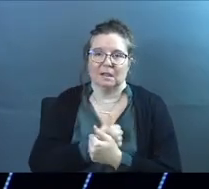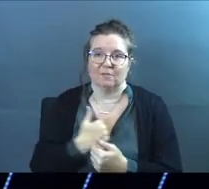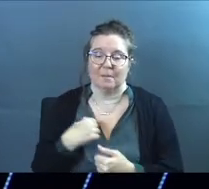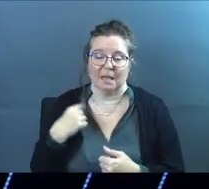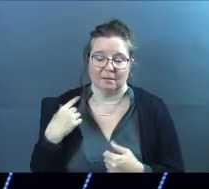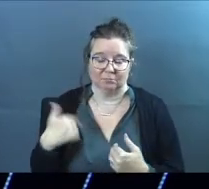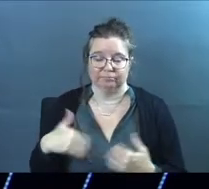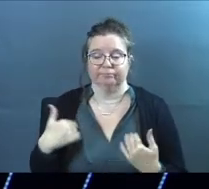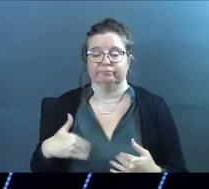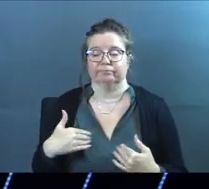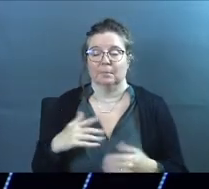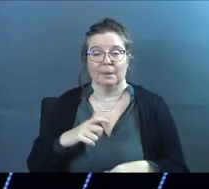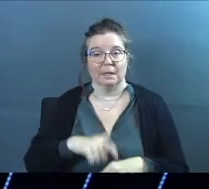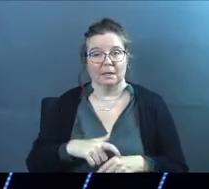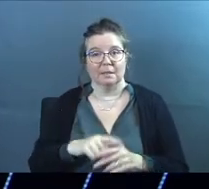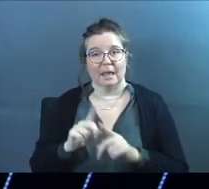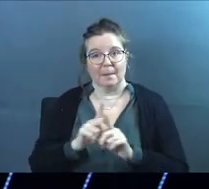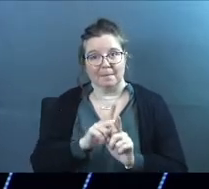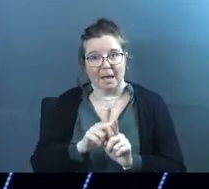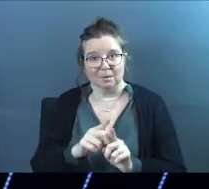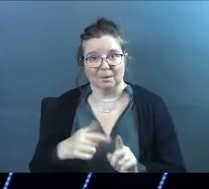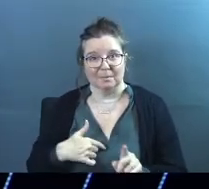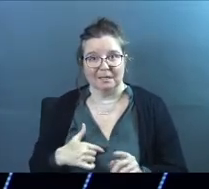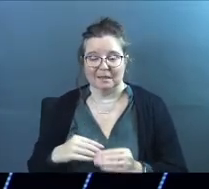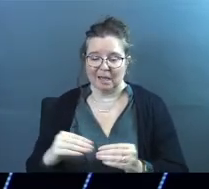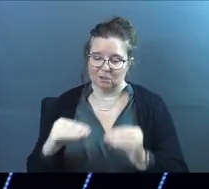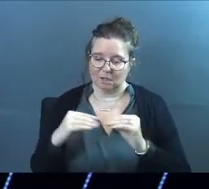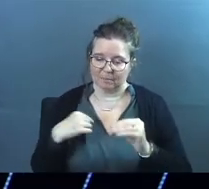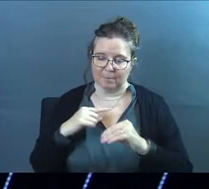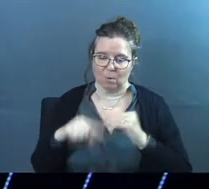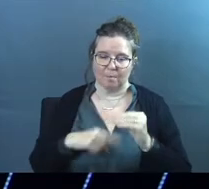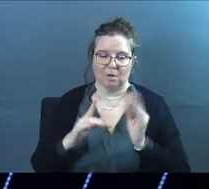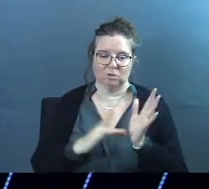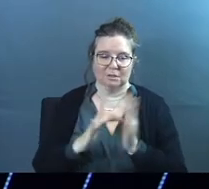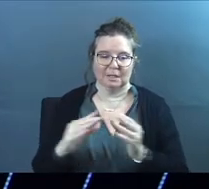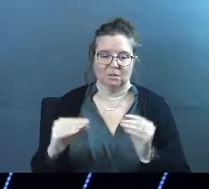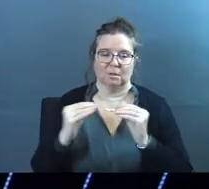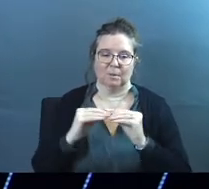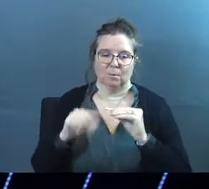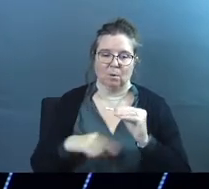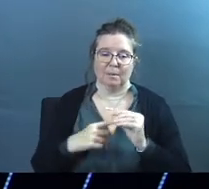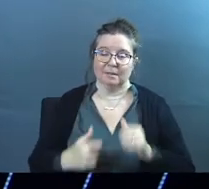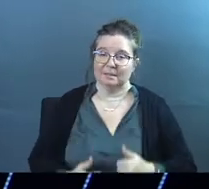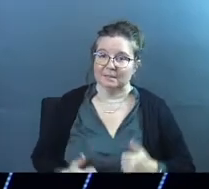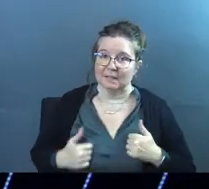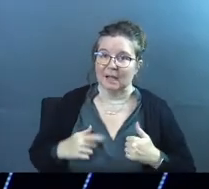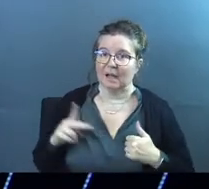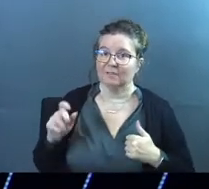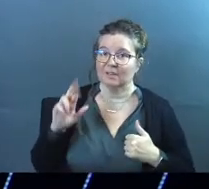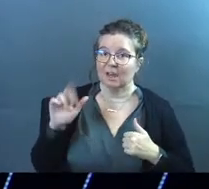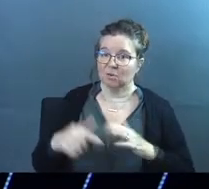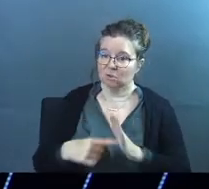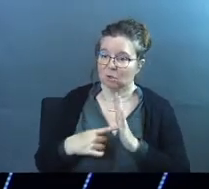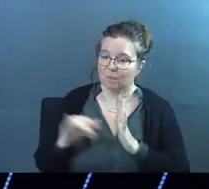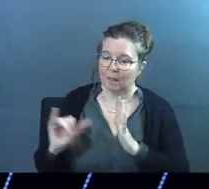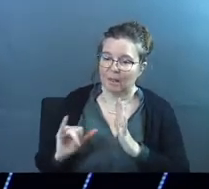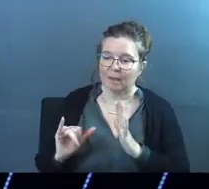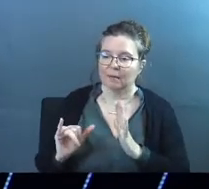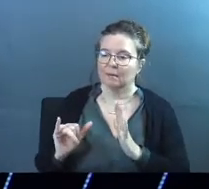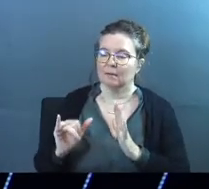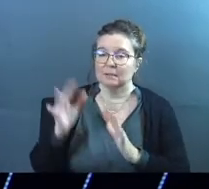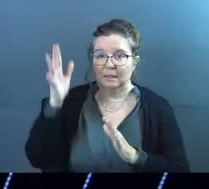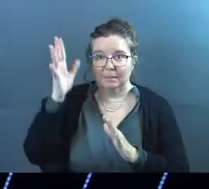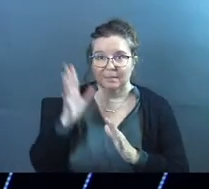on me like crazy. But in that whole season, they mentored me, right? They taught me more about Jesus. They taught me more about this life. Kerry showed me what it was like to be